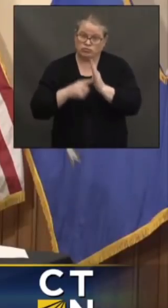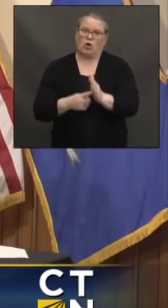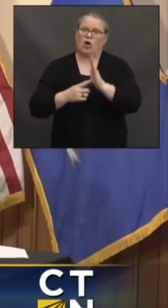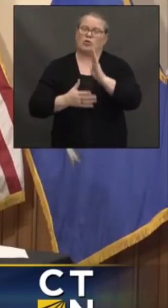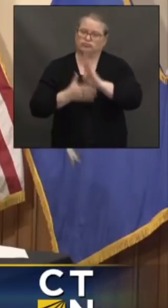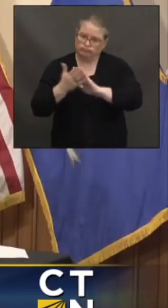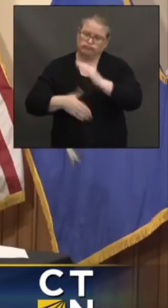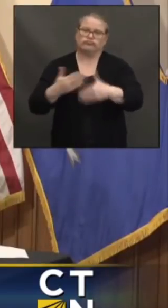News 12, Connecticut.